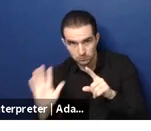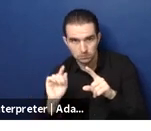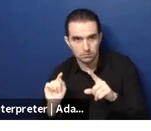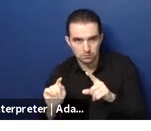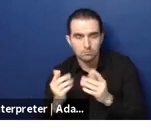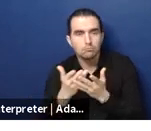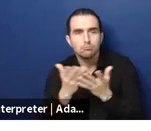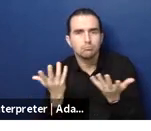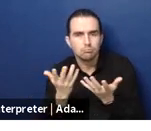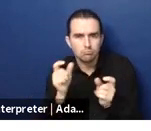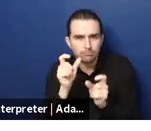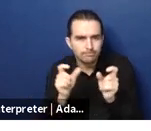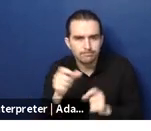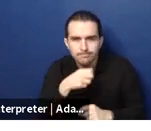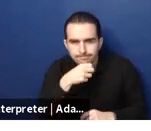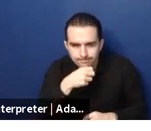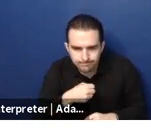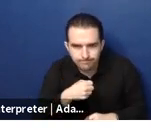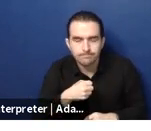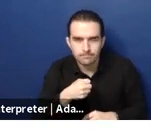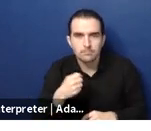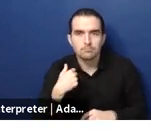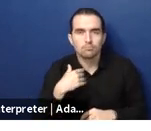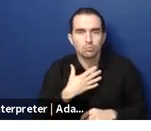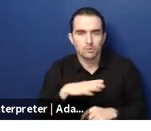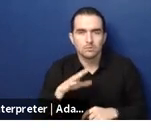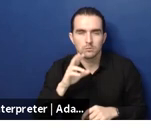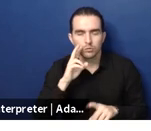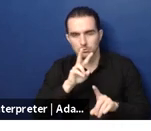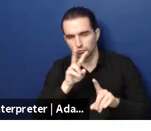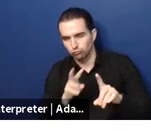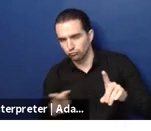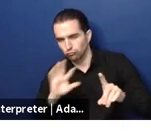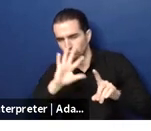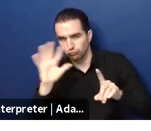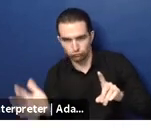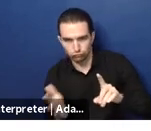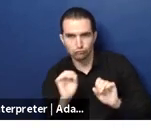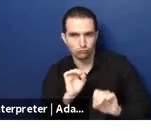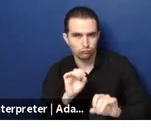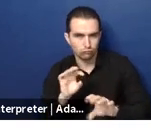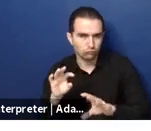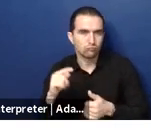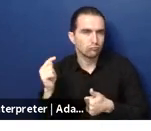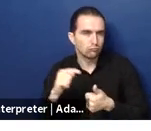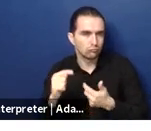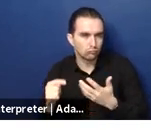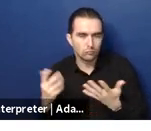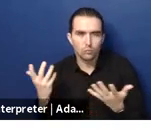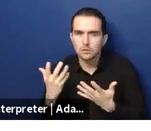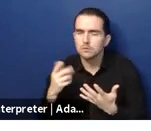obviously i work for the asian development bank and i'm sort of focused um on this region and this region is aging